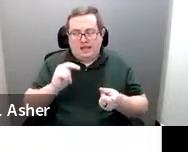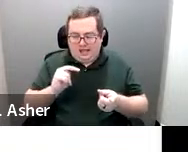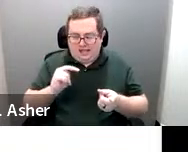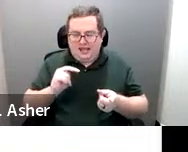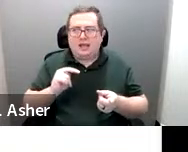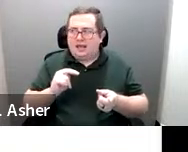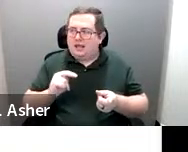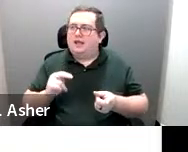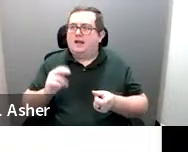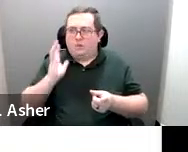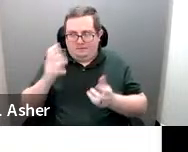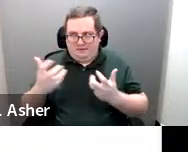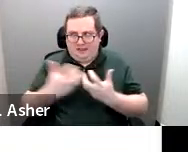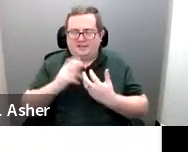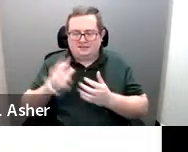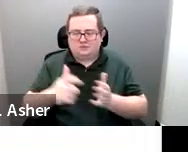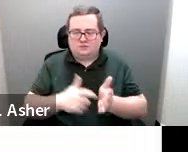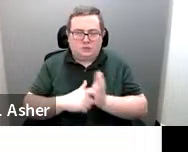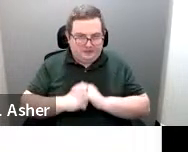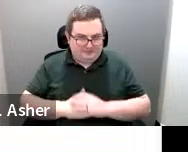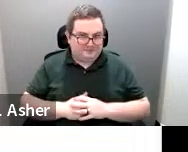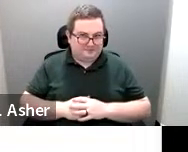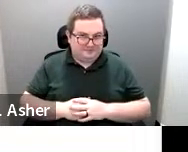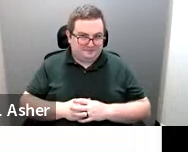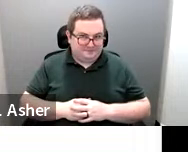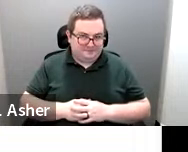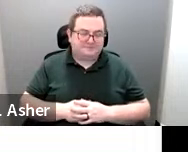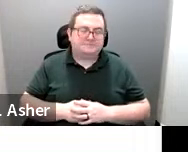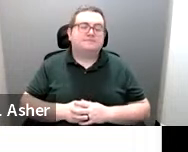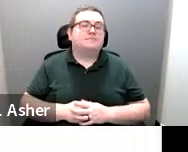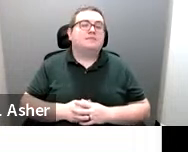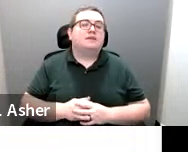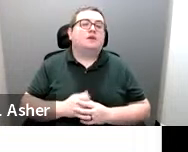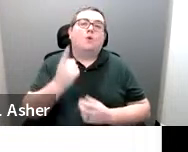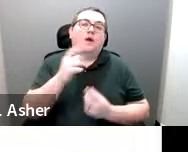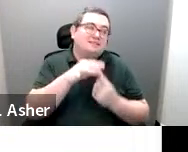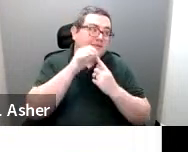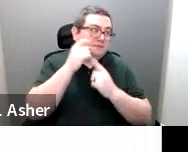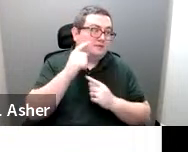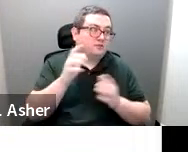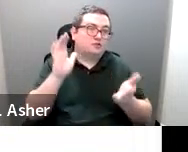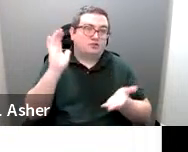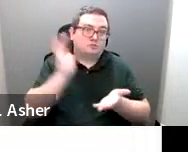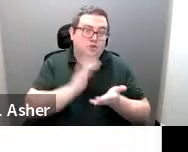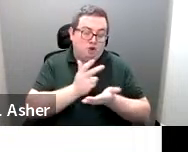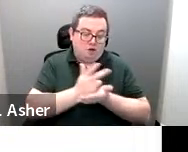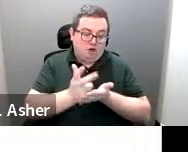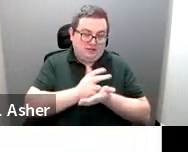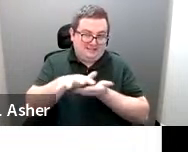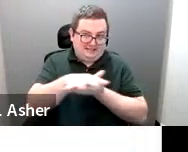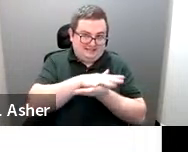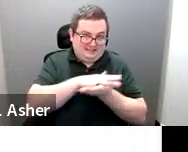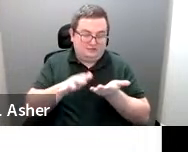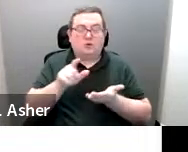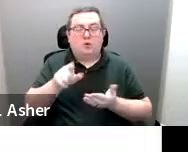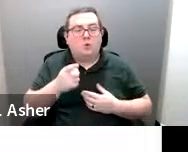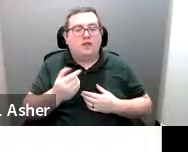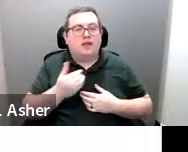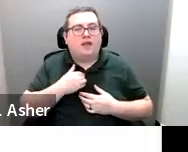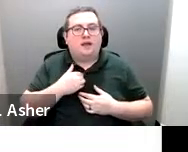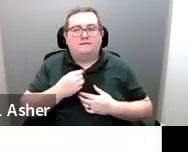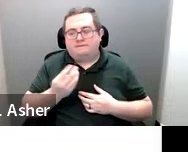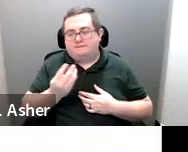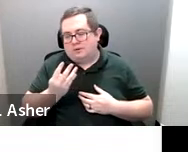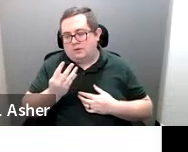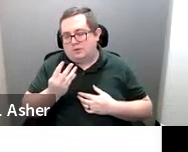and will meet those requirements. There is an exception for small parking lots that only have four